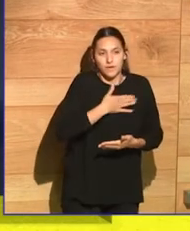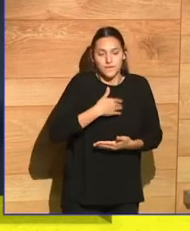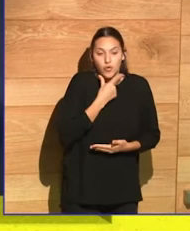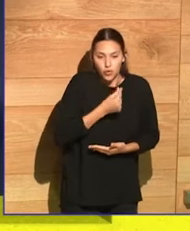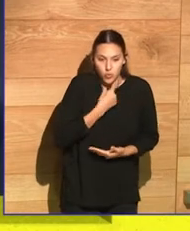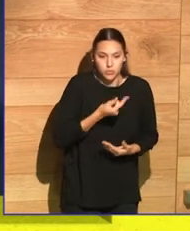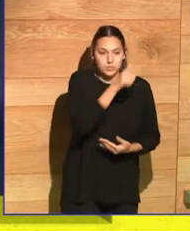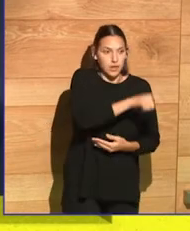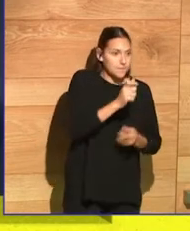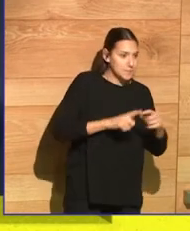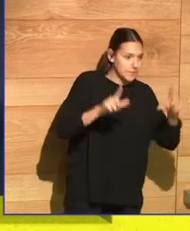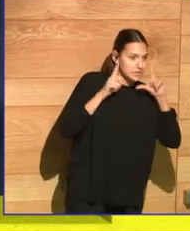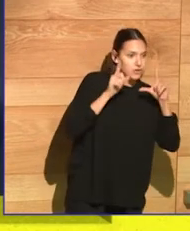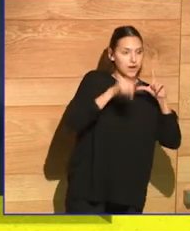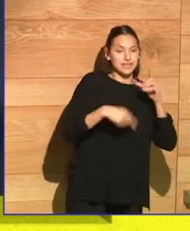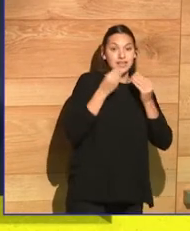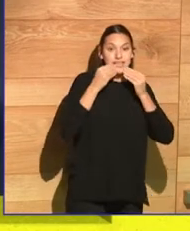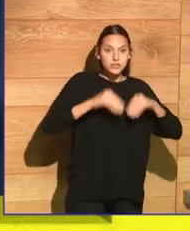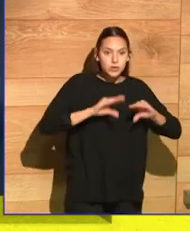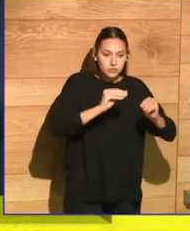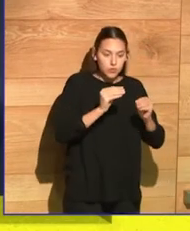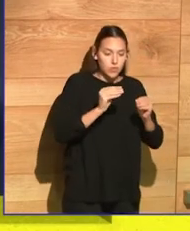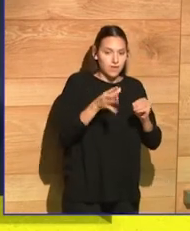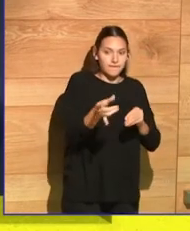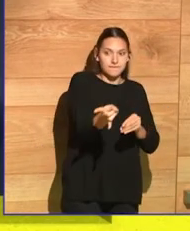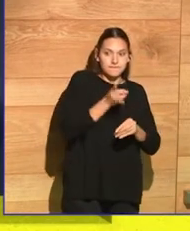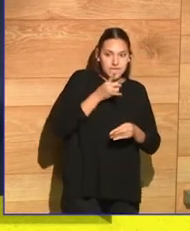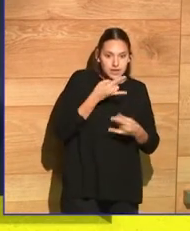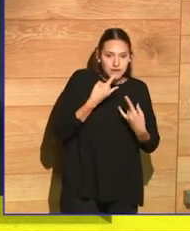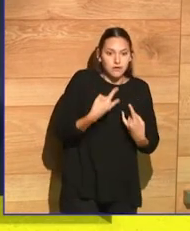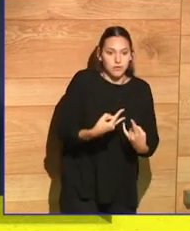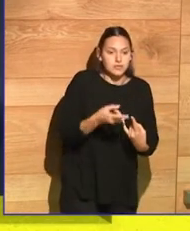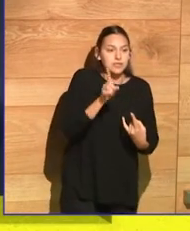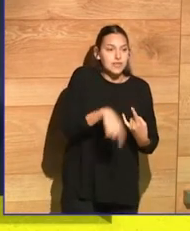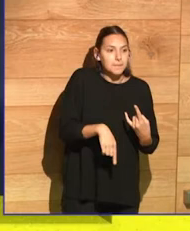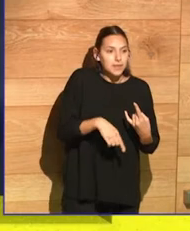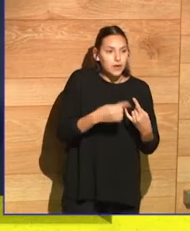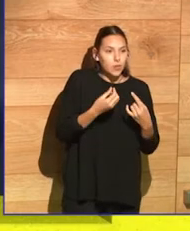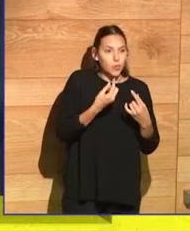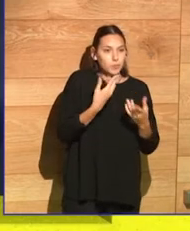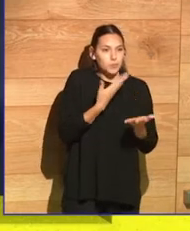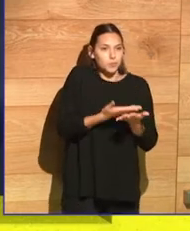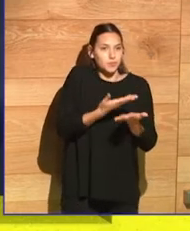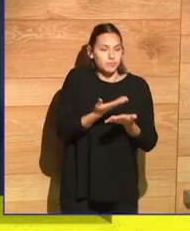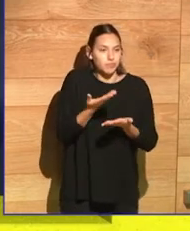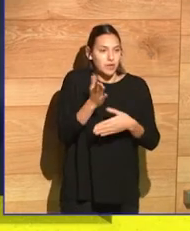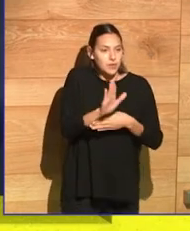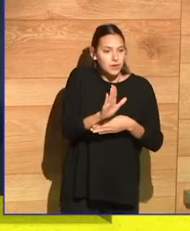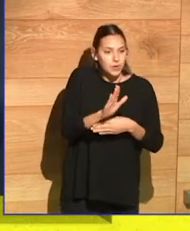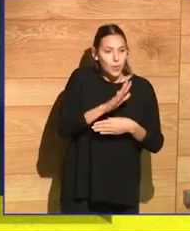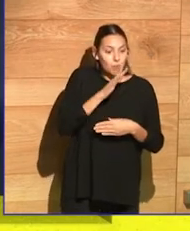characters, the plot that drags you inevitably. Obviously, there's a manifesto